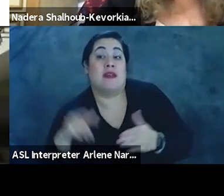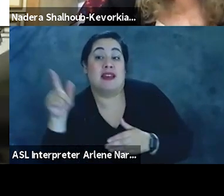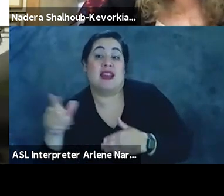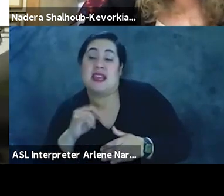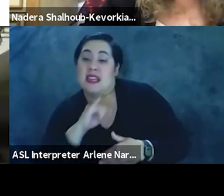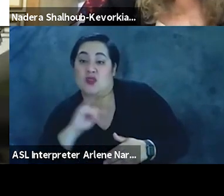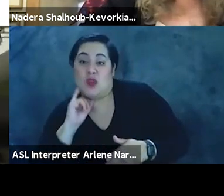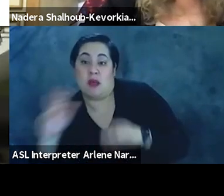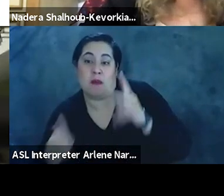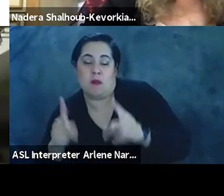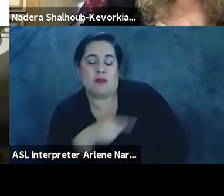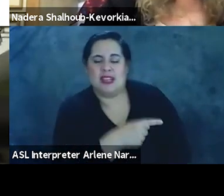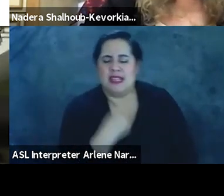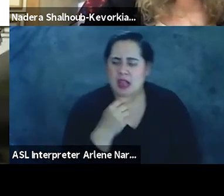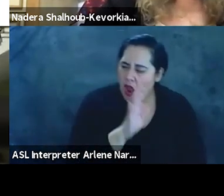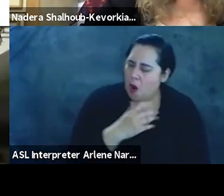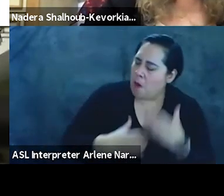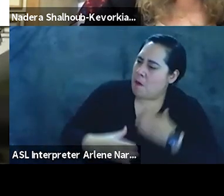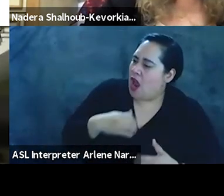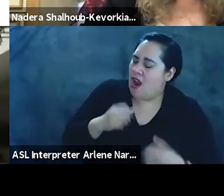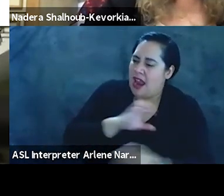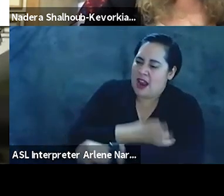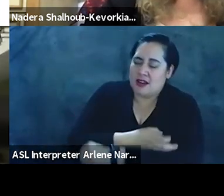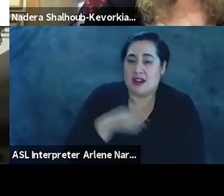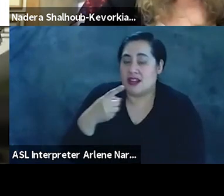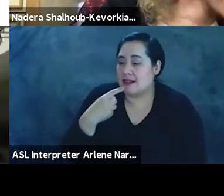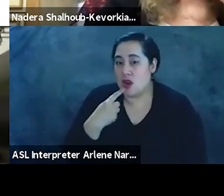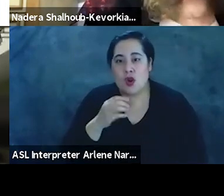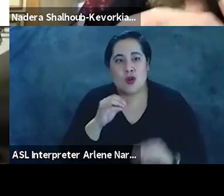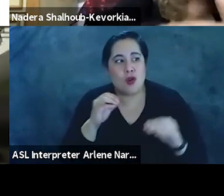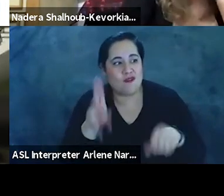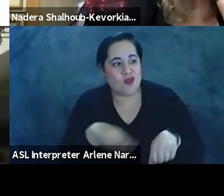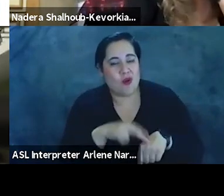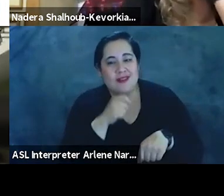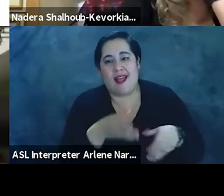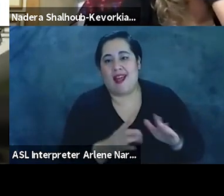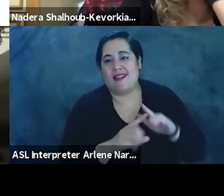Naim remarked, quote, it was no wonder she was not allowed to stir out of Gaza.